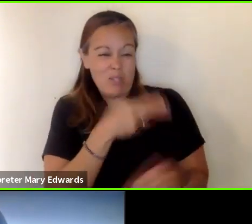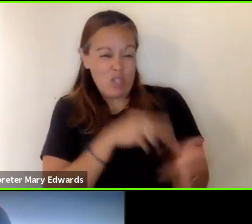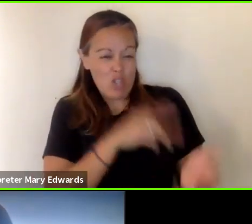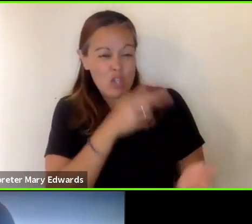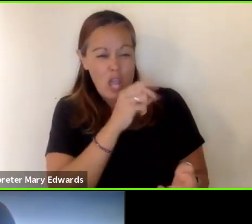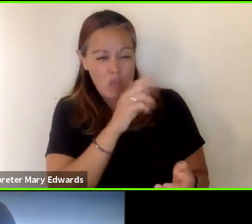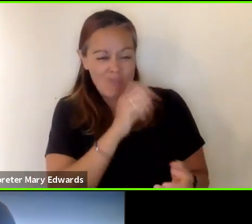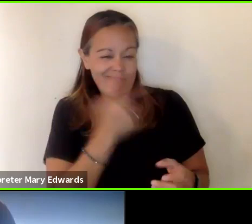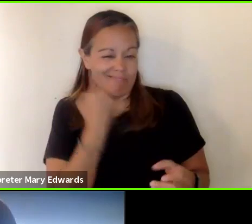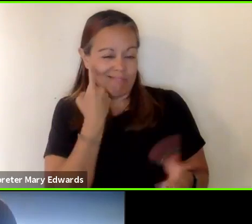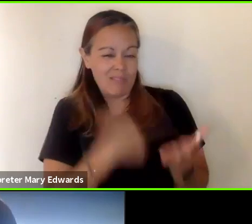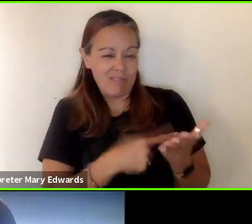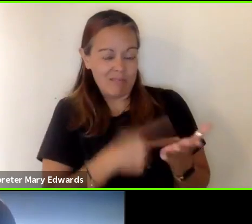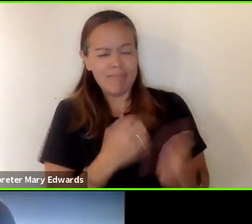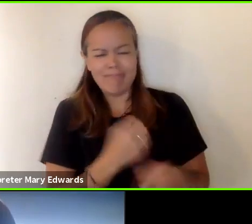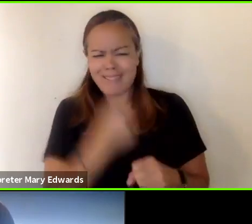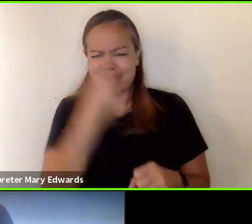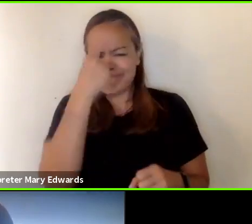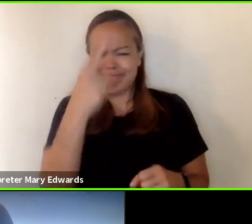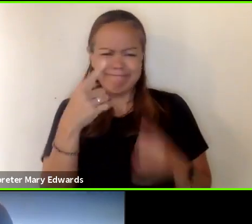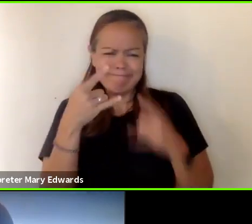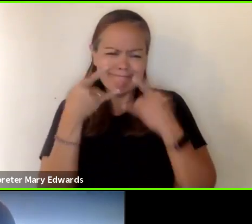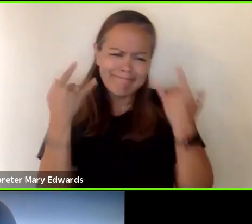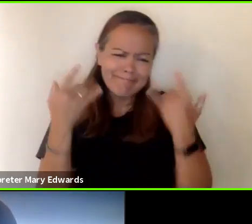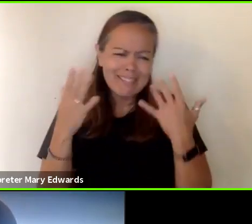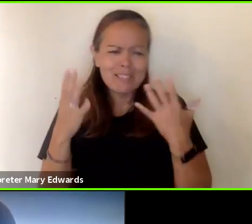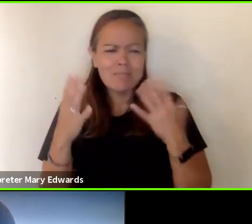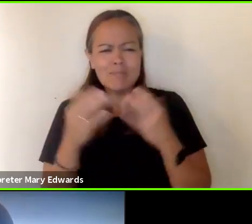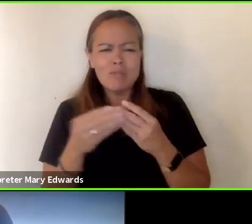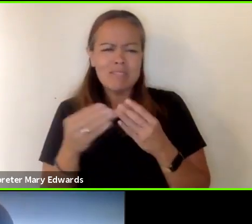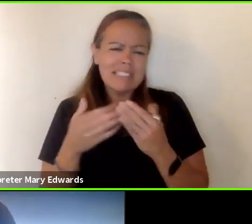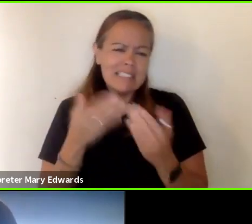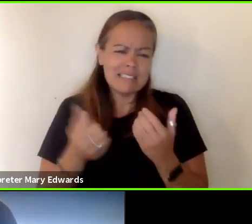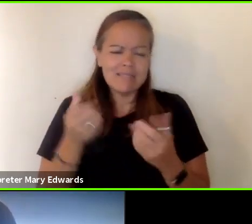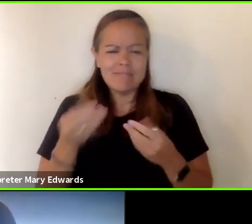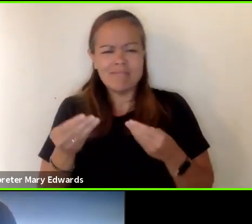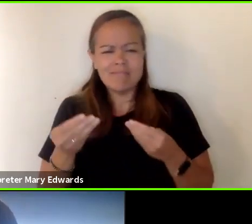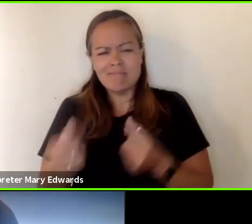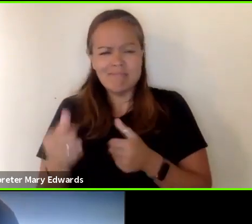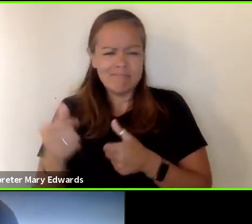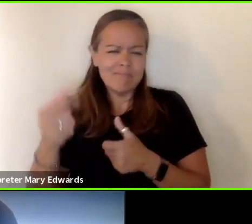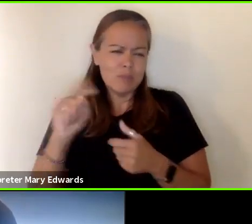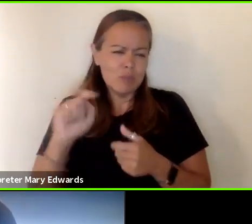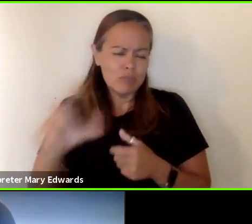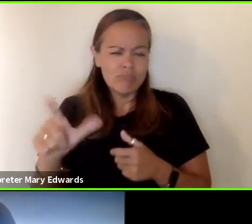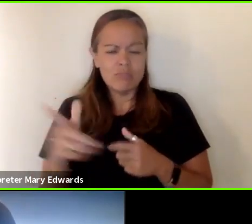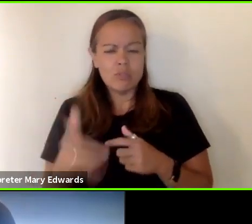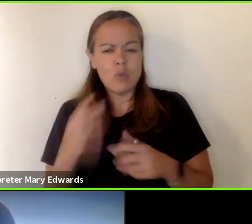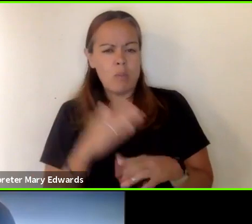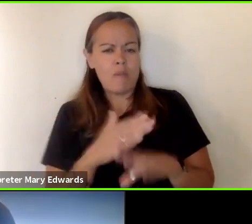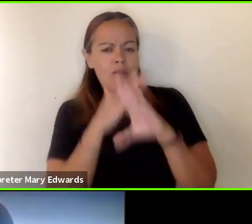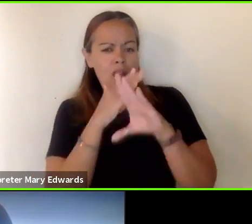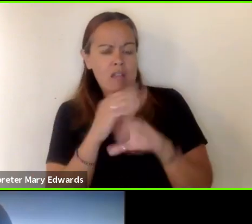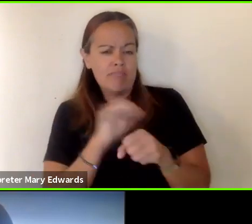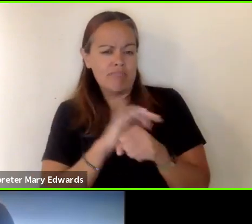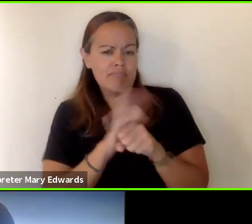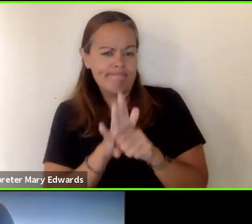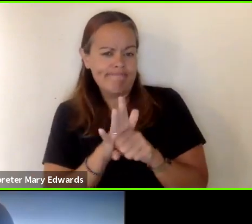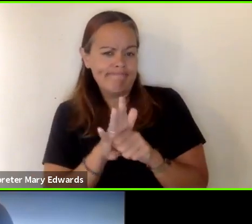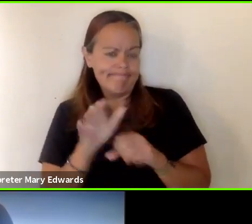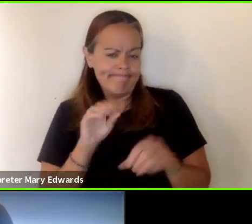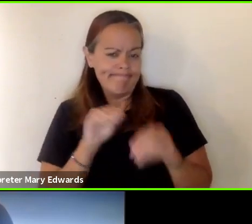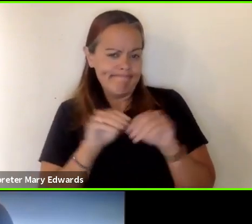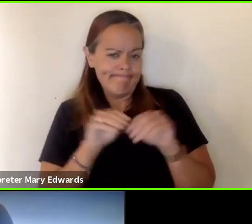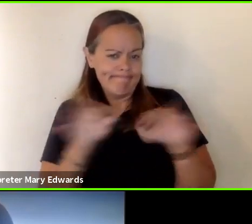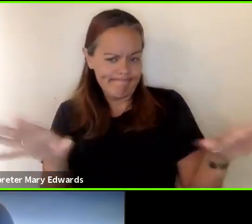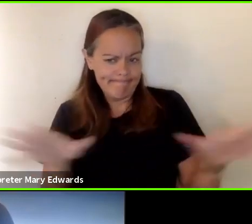are one of the easiest and most efficient tools available to all of us to prevent the transmission of covid 19 infections and